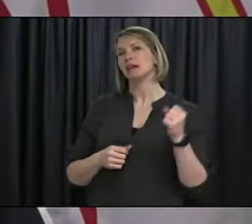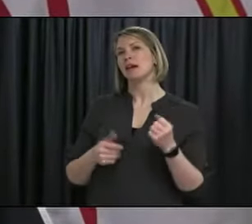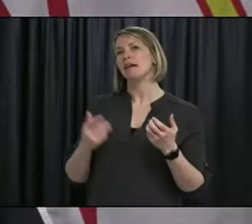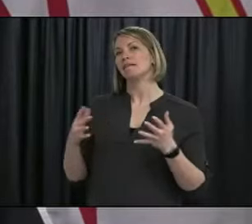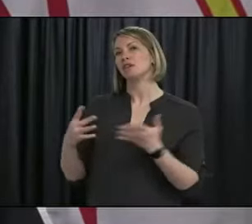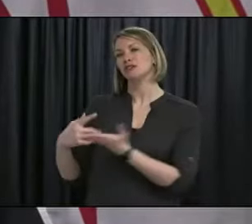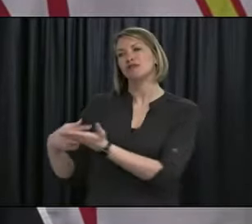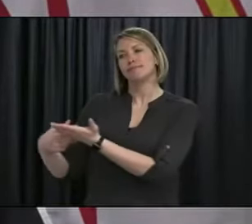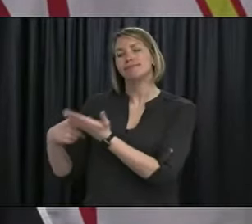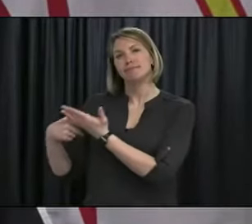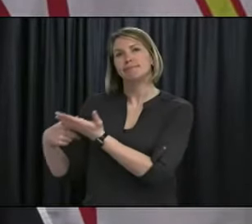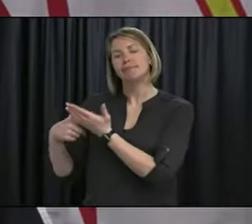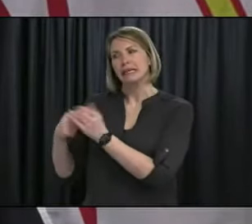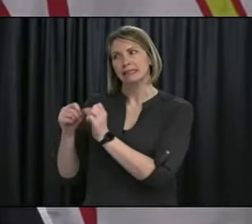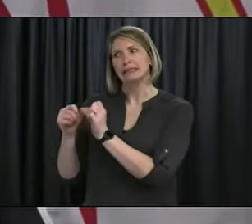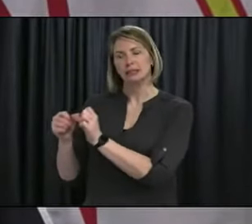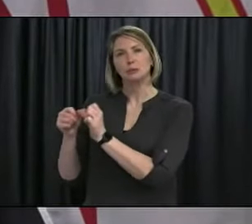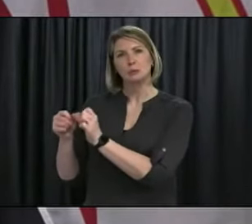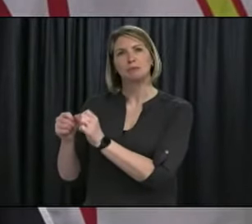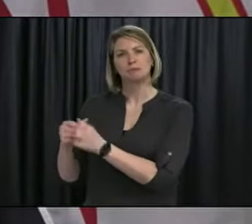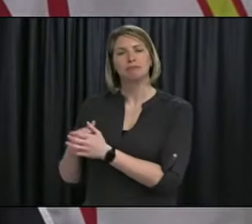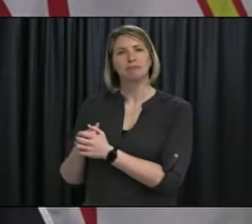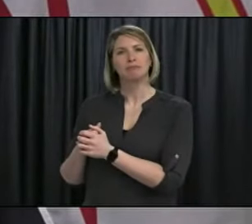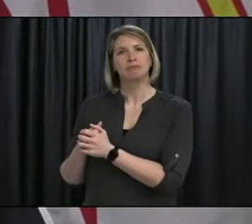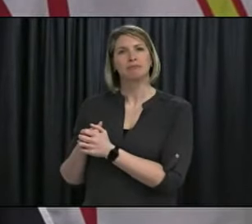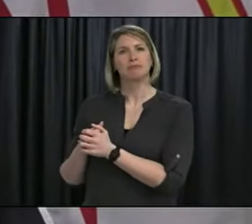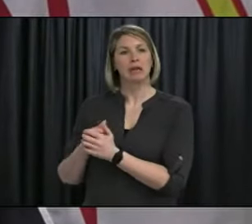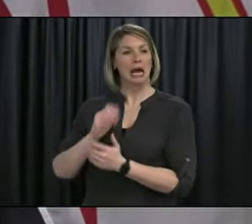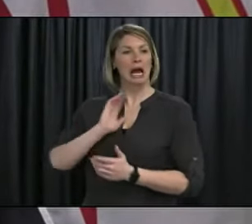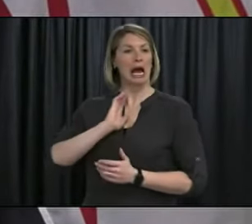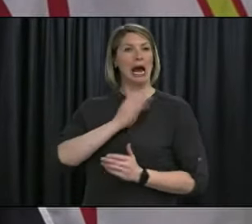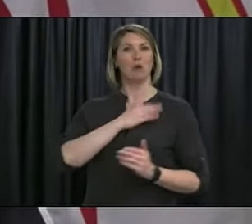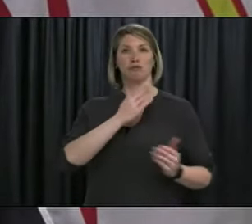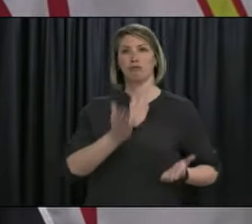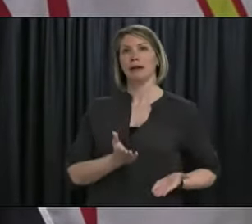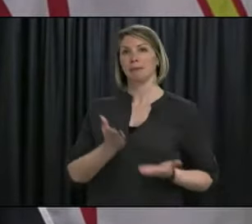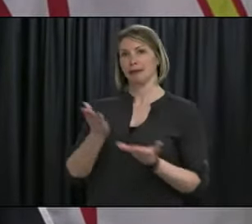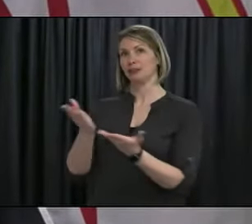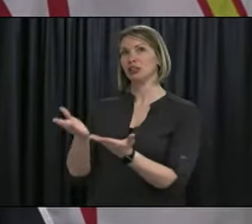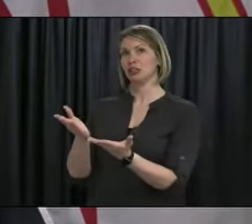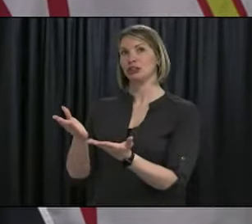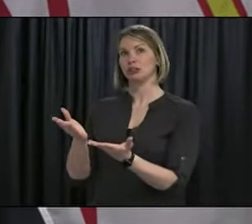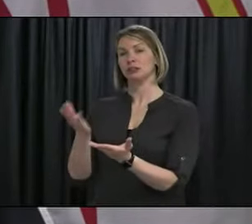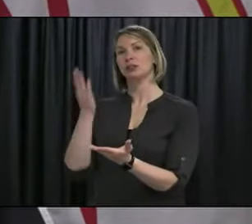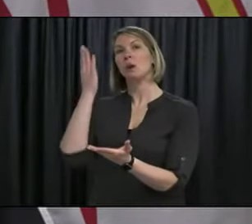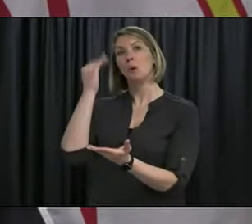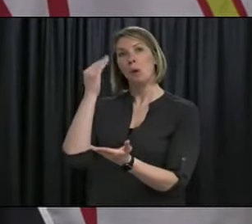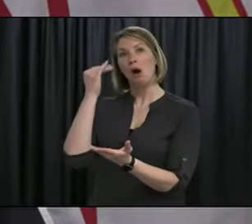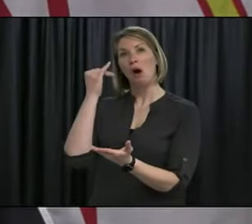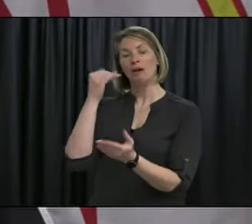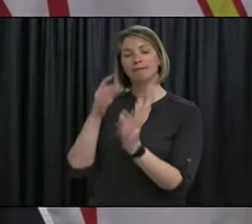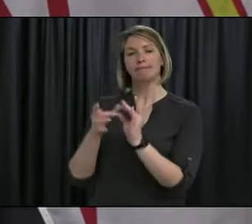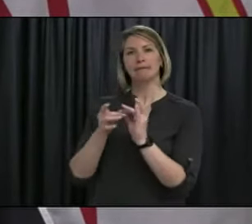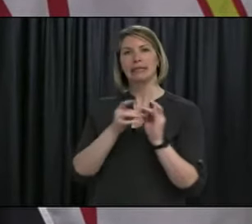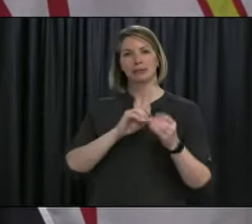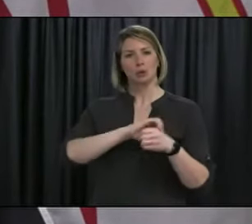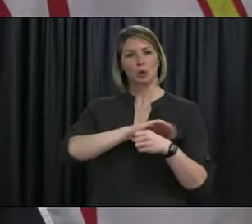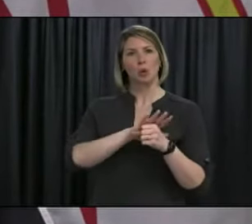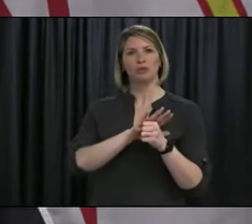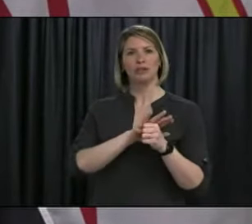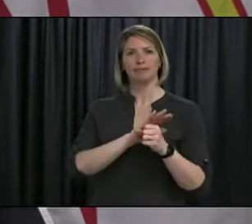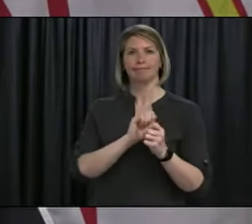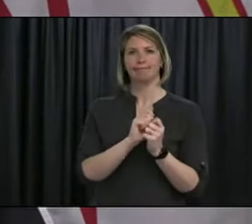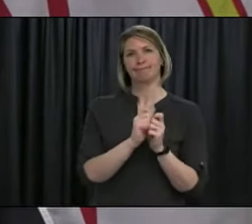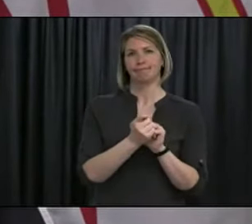discussions about that and, uh, you know, we made our guidance based on what we know about variants. We know that they're that, uh, you know, a significant